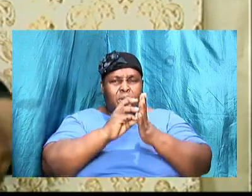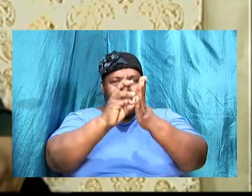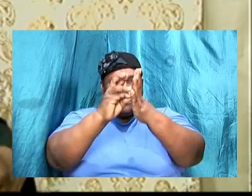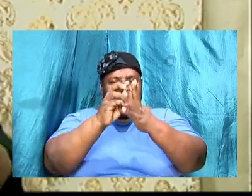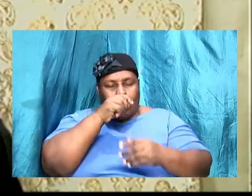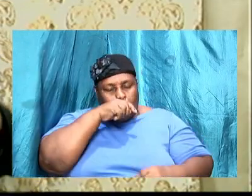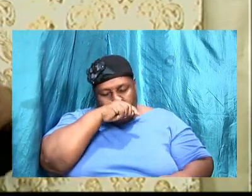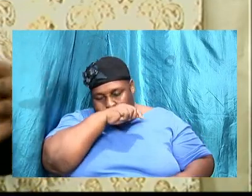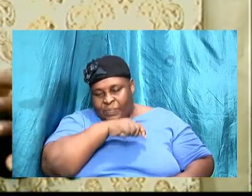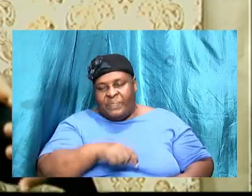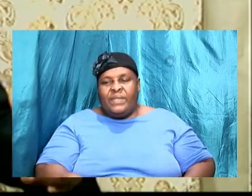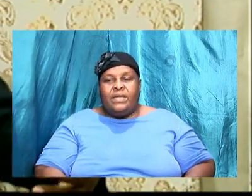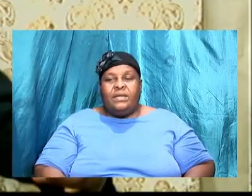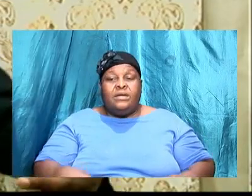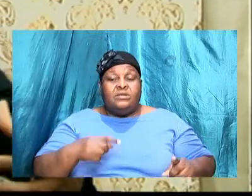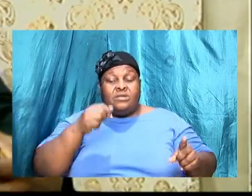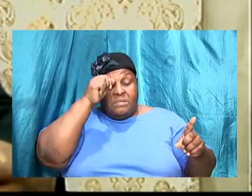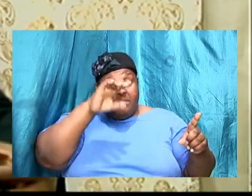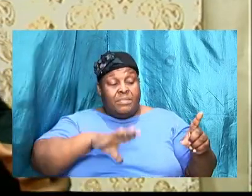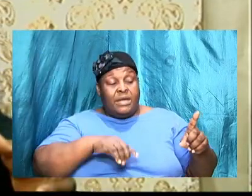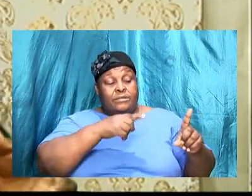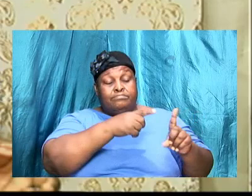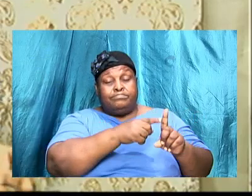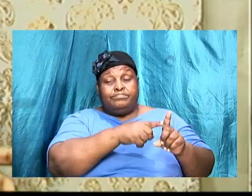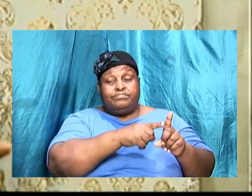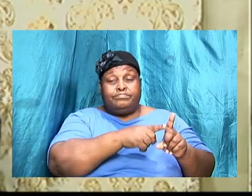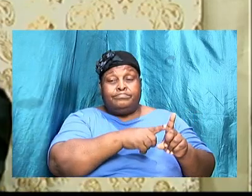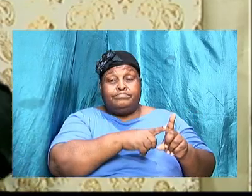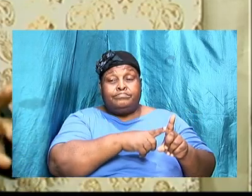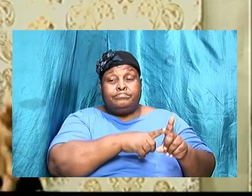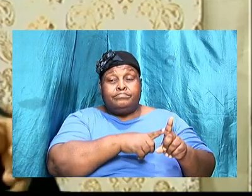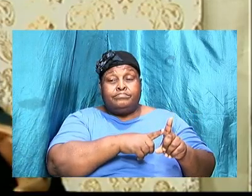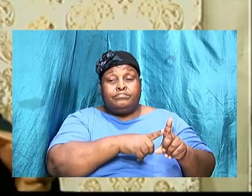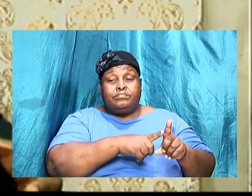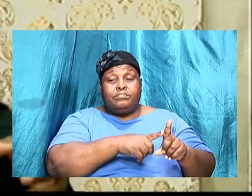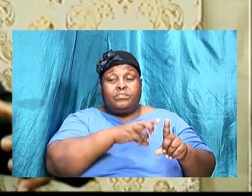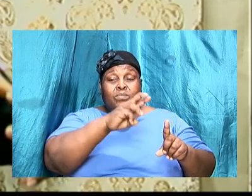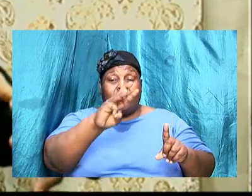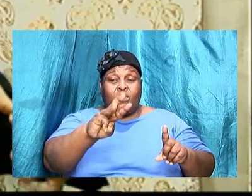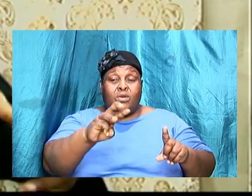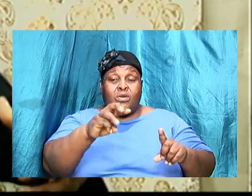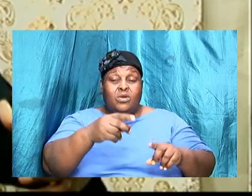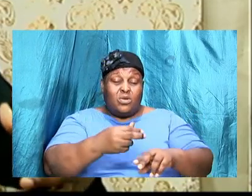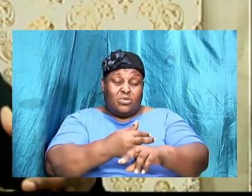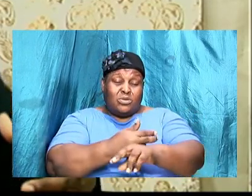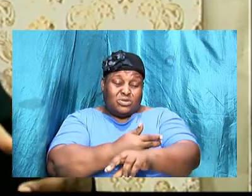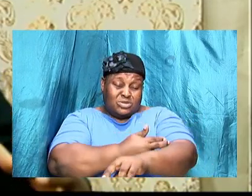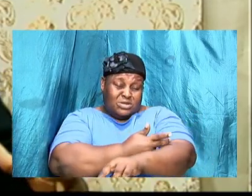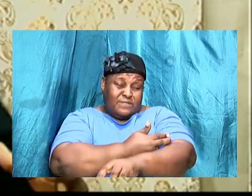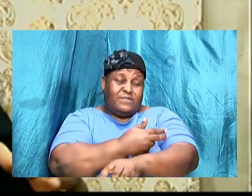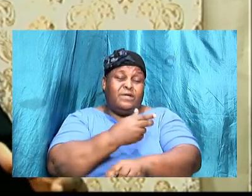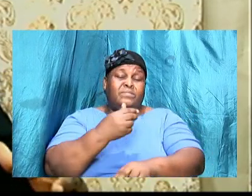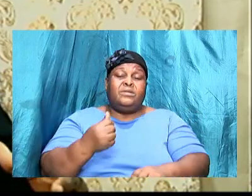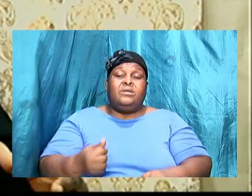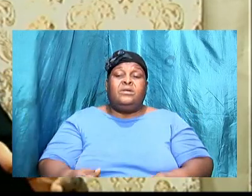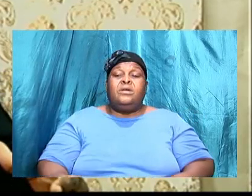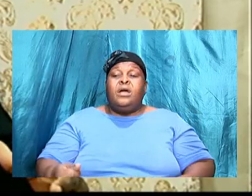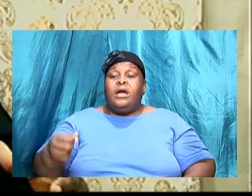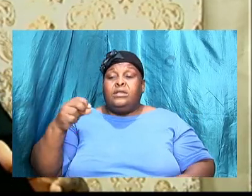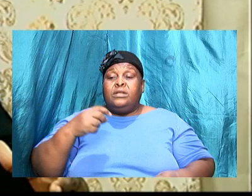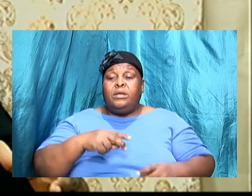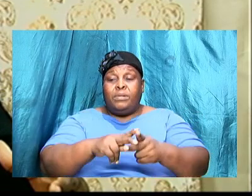the fleece and the fleece is the wool that is sheared from the sheep so the wool he placed